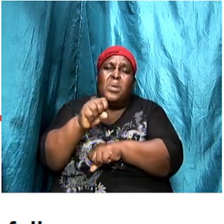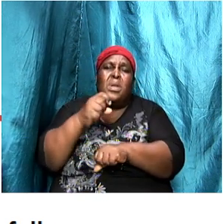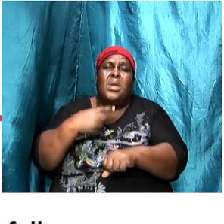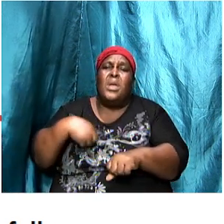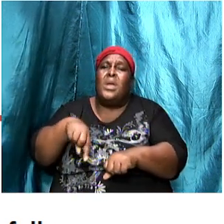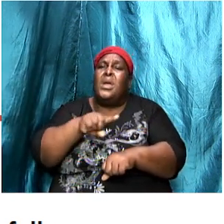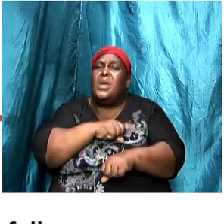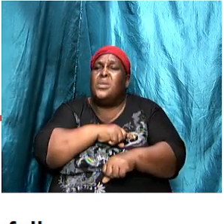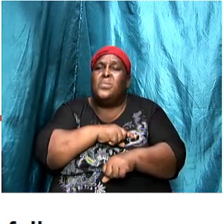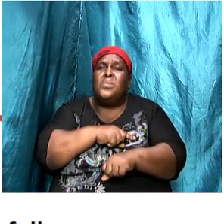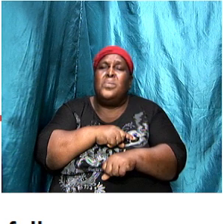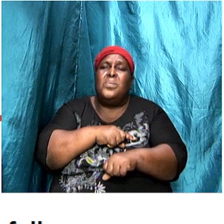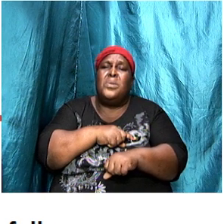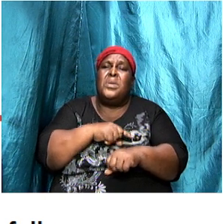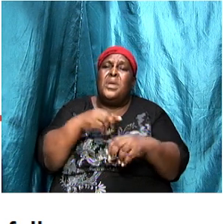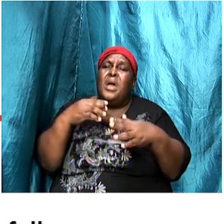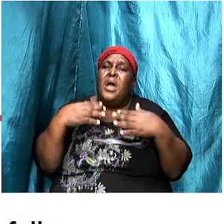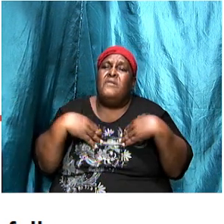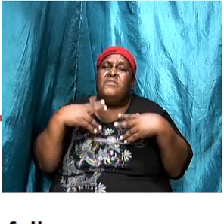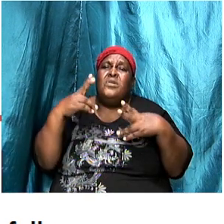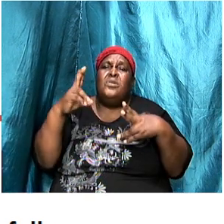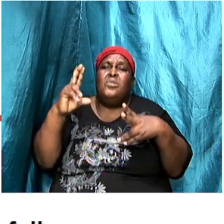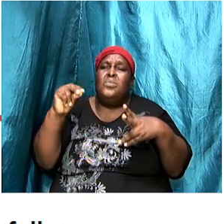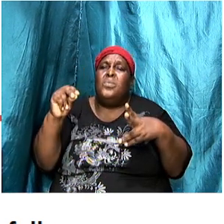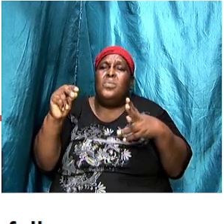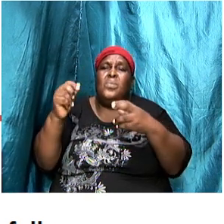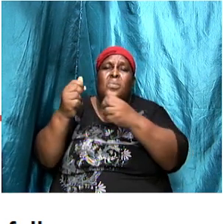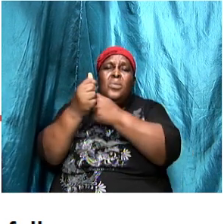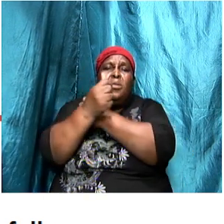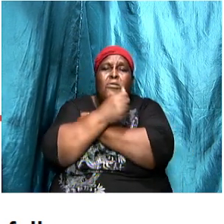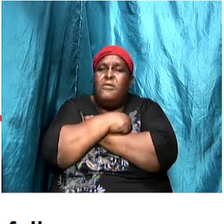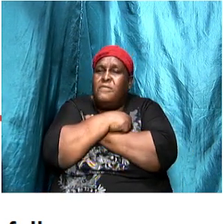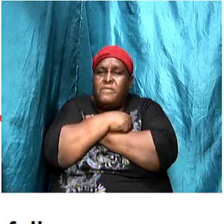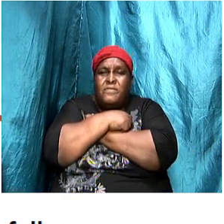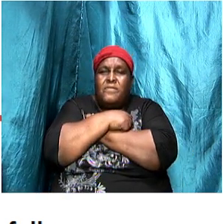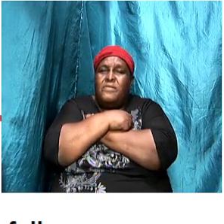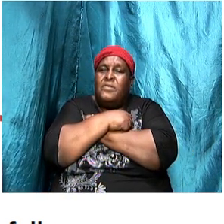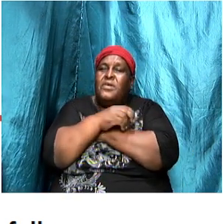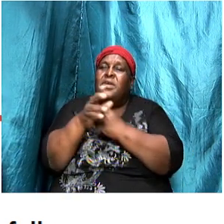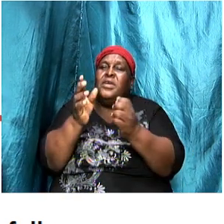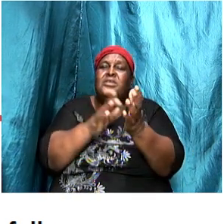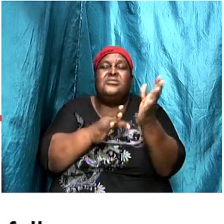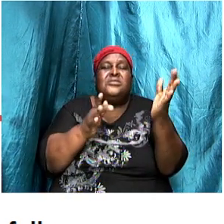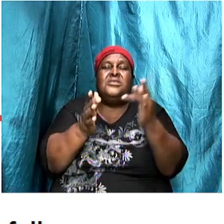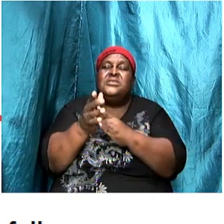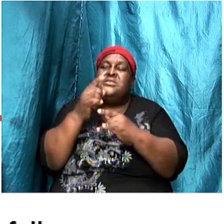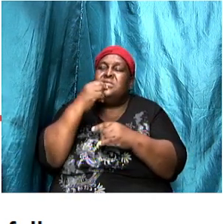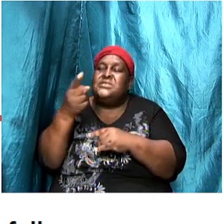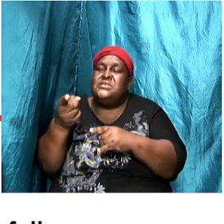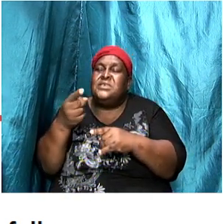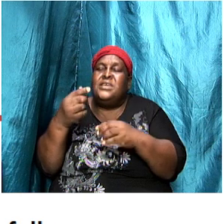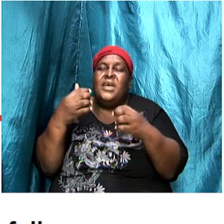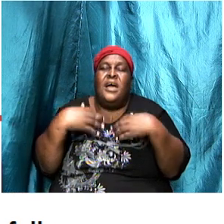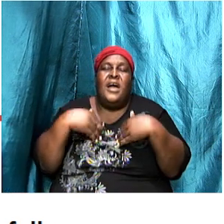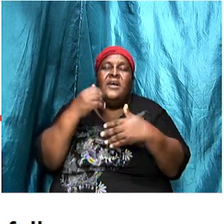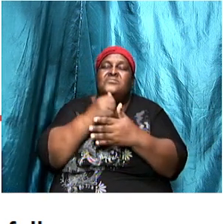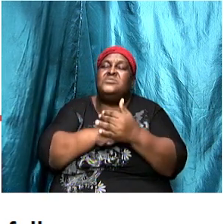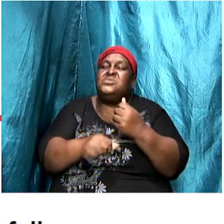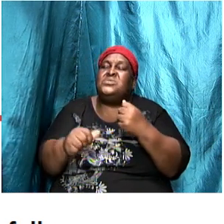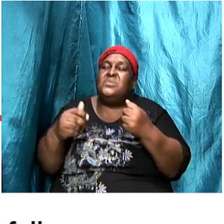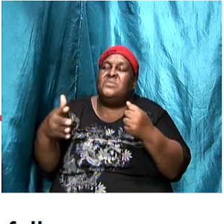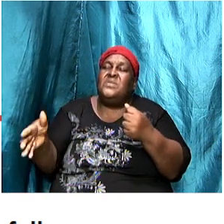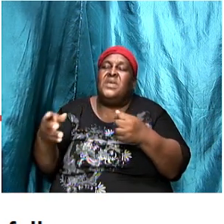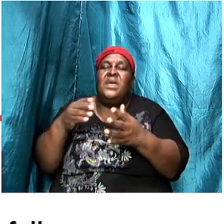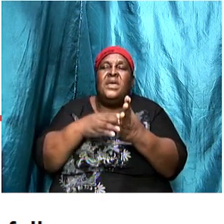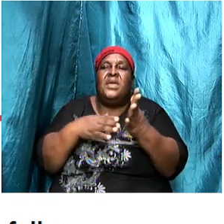are lacking in love Jesus says I have somewhat against you I